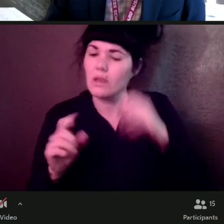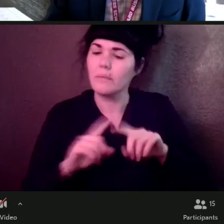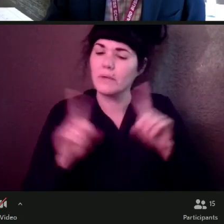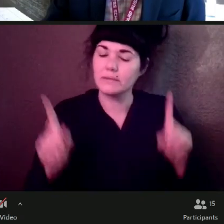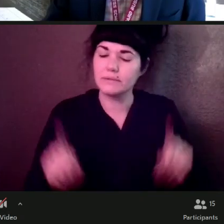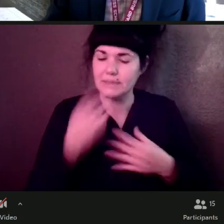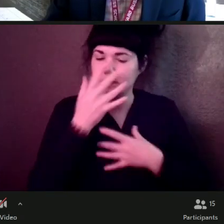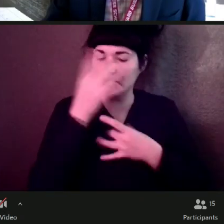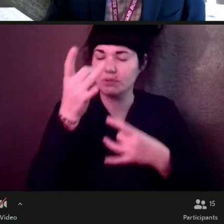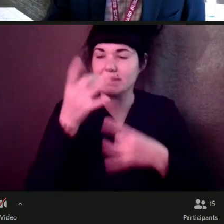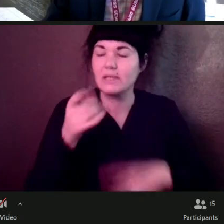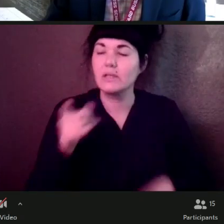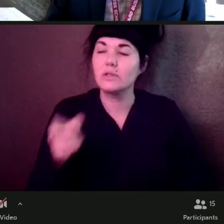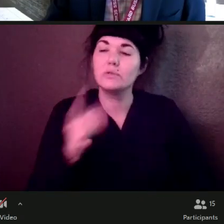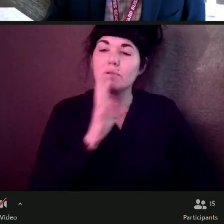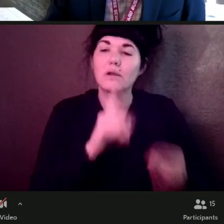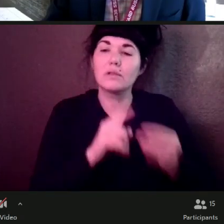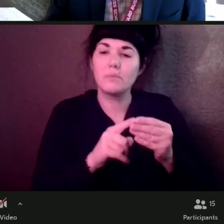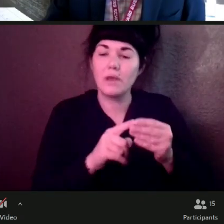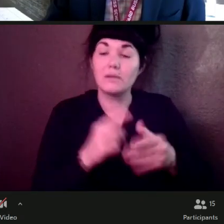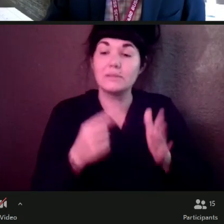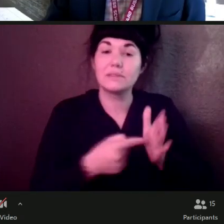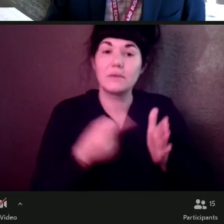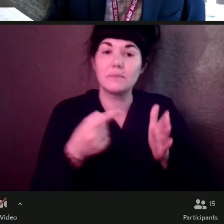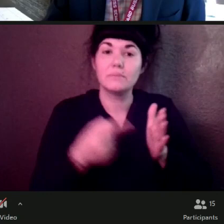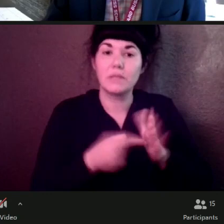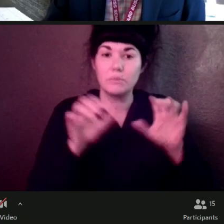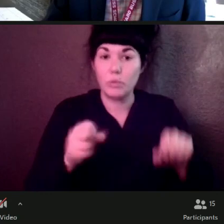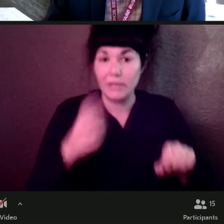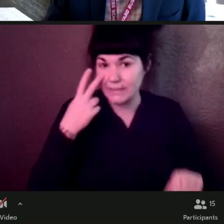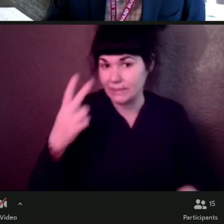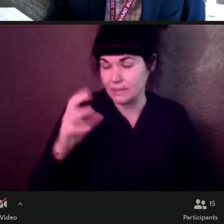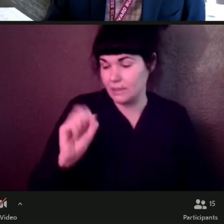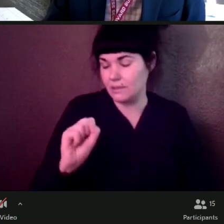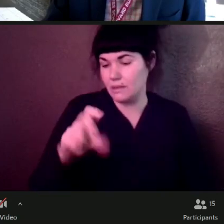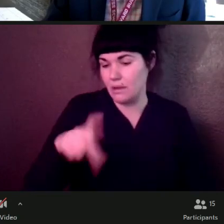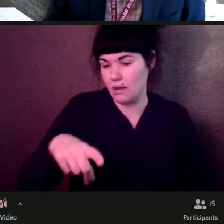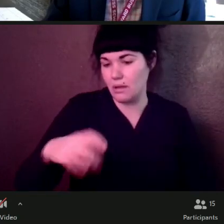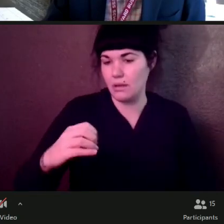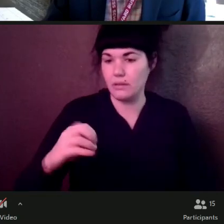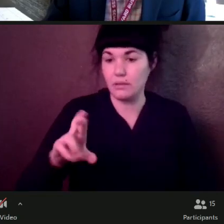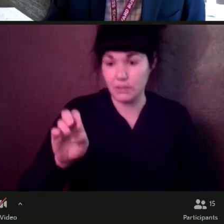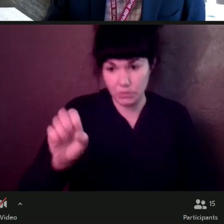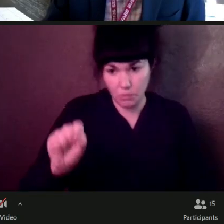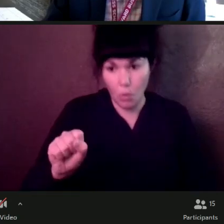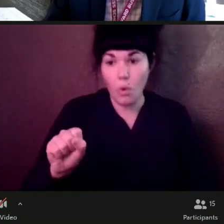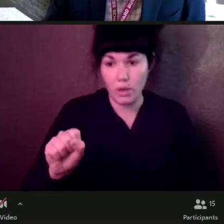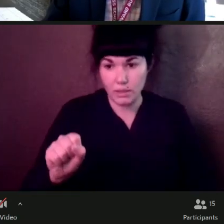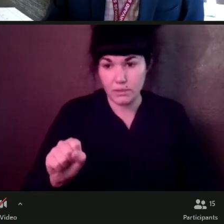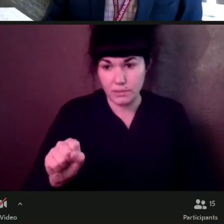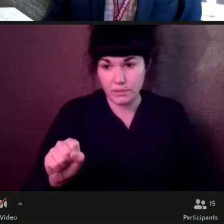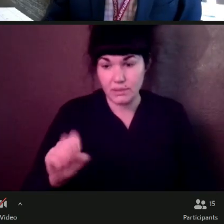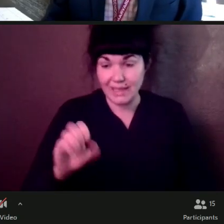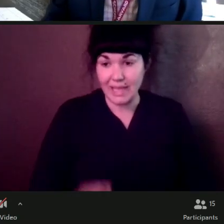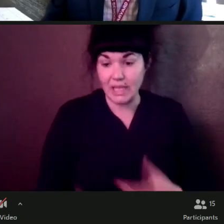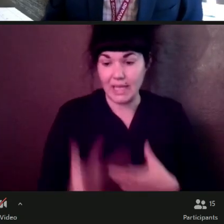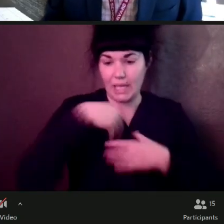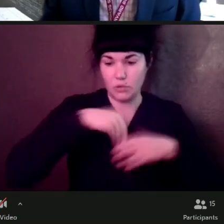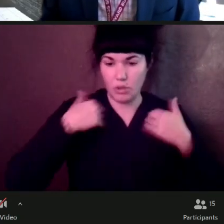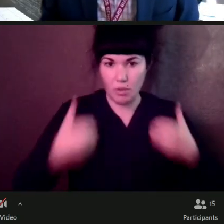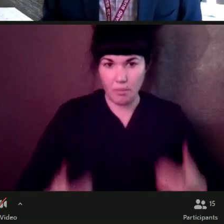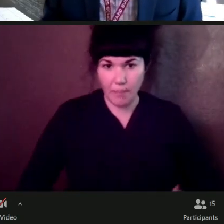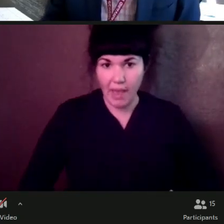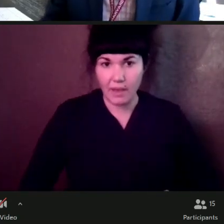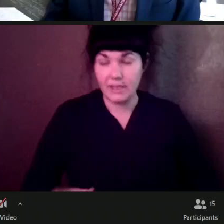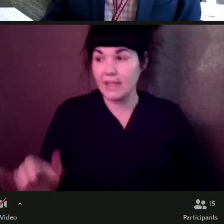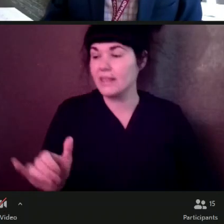see the spores get into the body. A lot of what you mentioned, you know, it reminds me of the same way we talked about COVID, right? We touch something and we touch our mouths or we